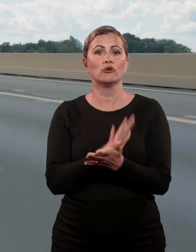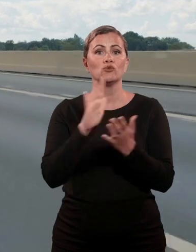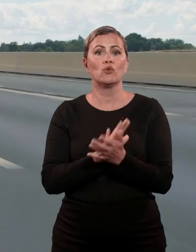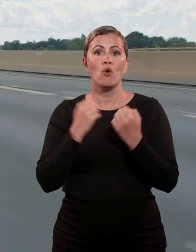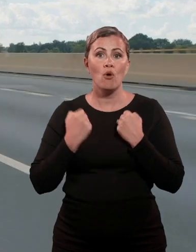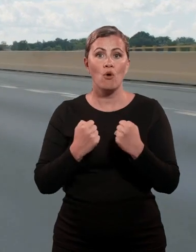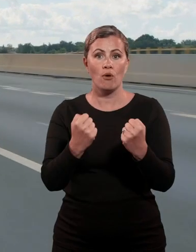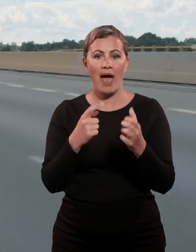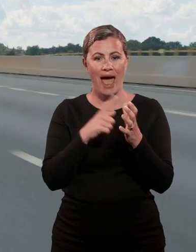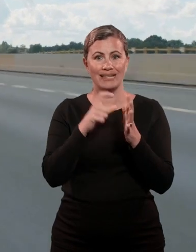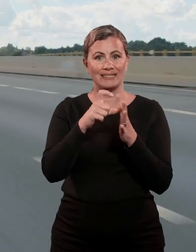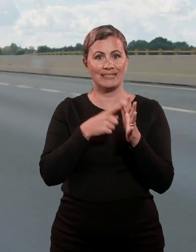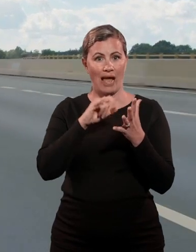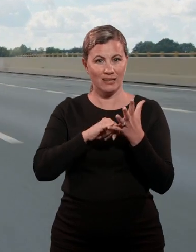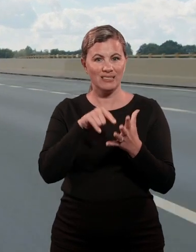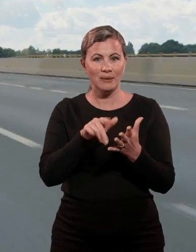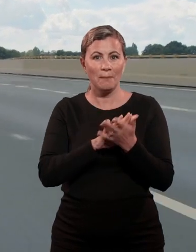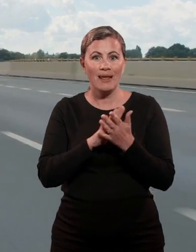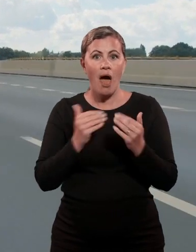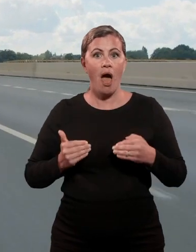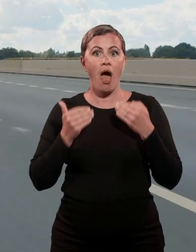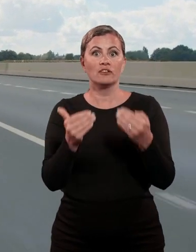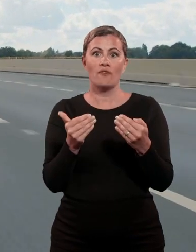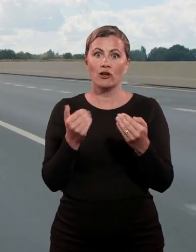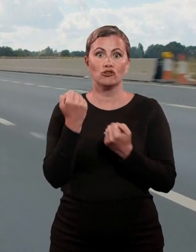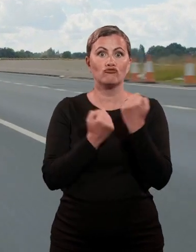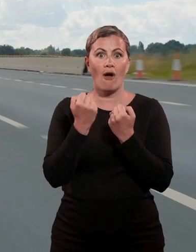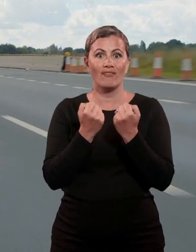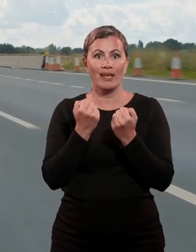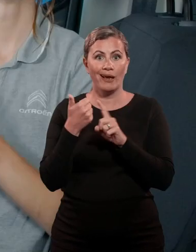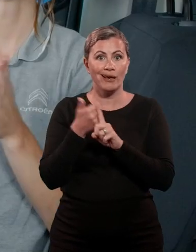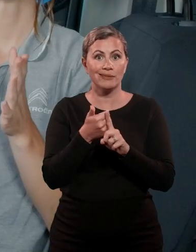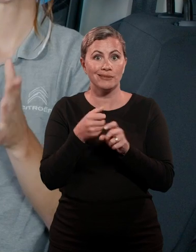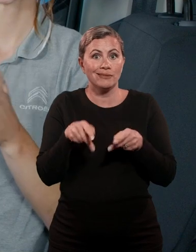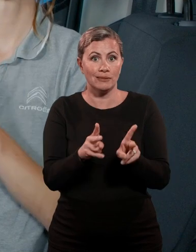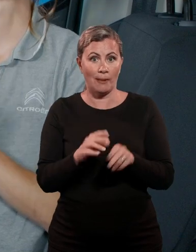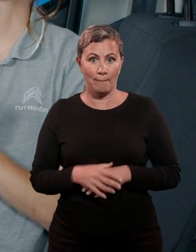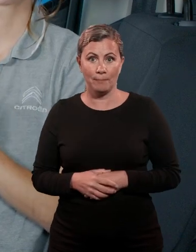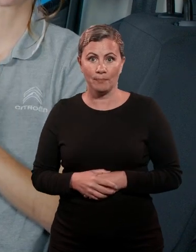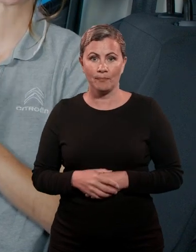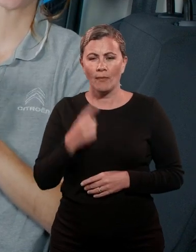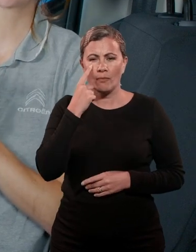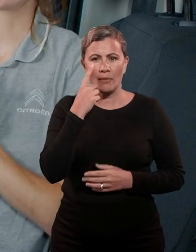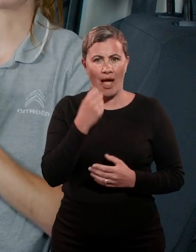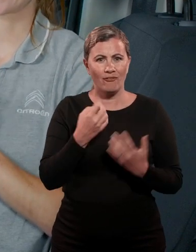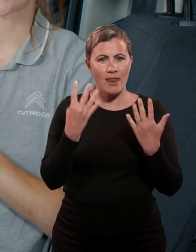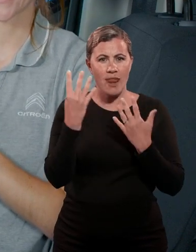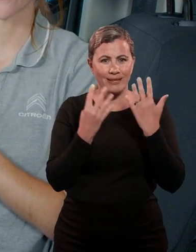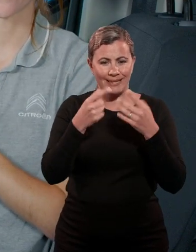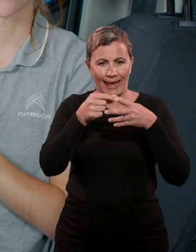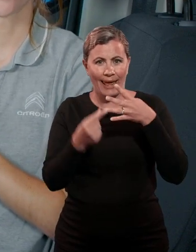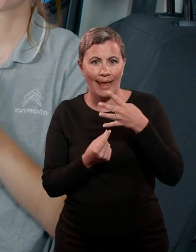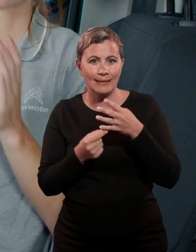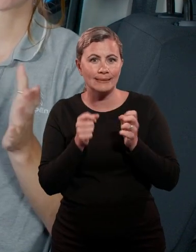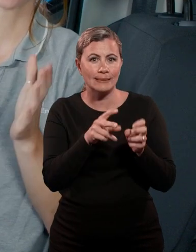referred to as ADAS features, or Advanced Driving Assistance Systems. Let's take a look at some of these 19 key